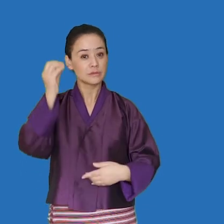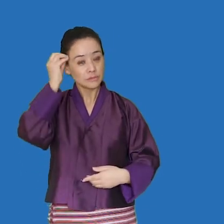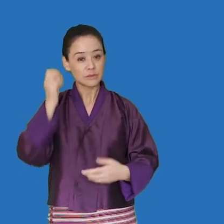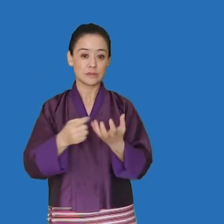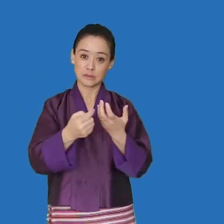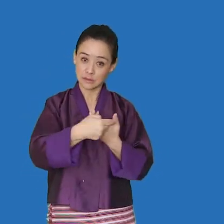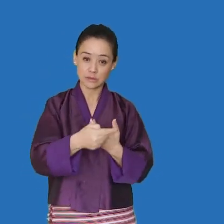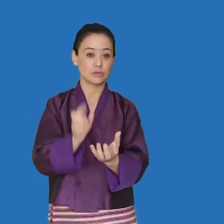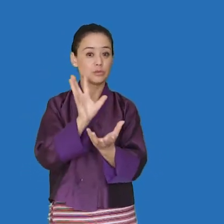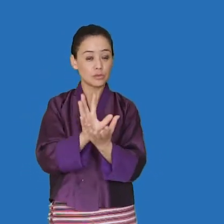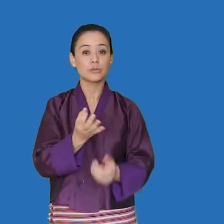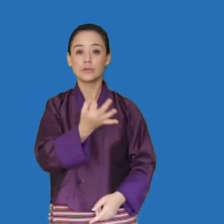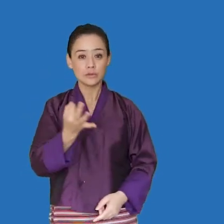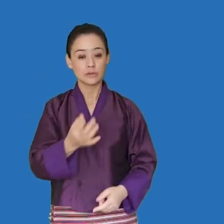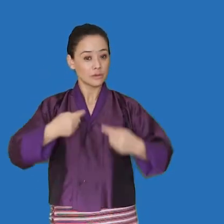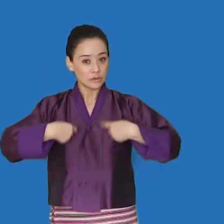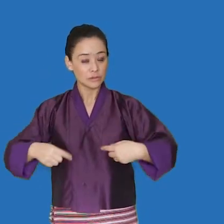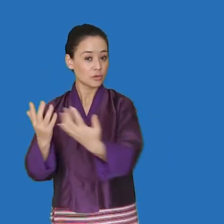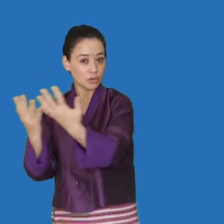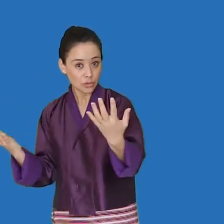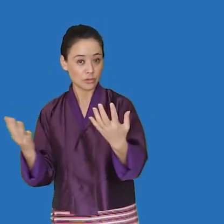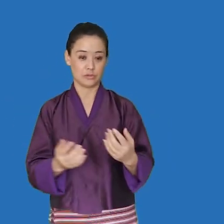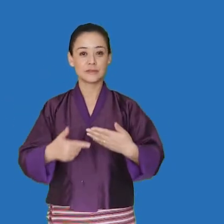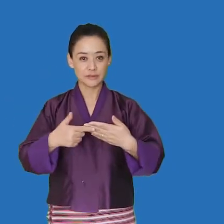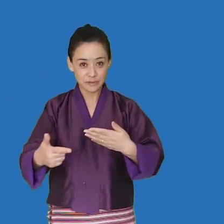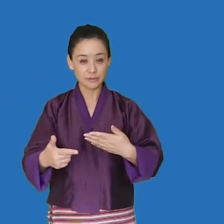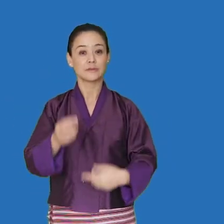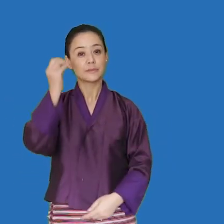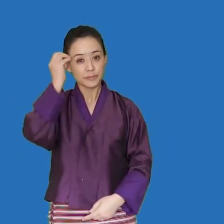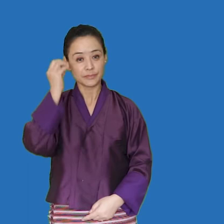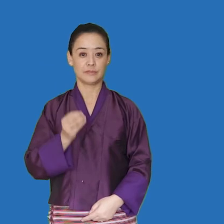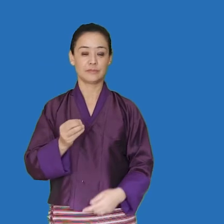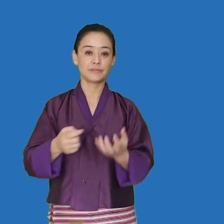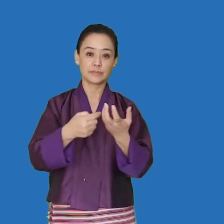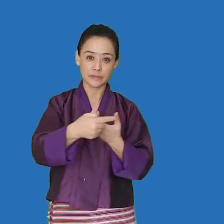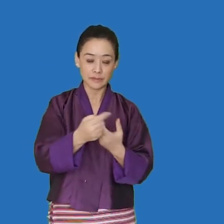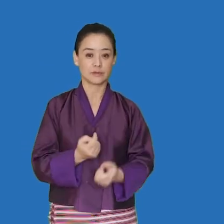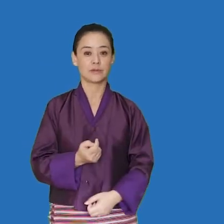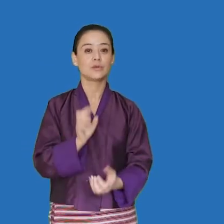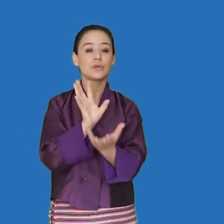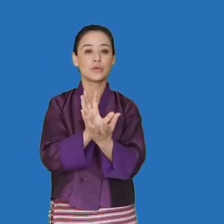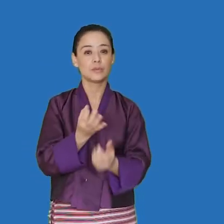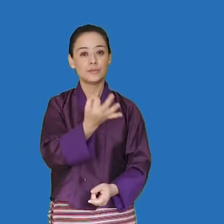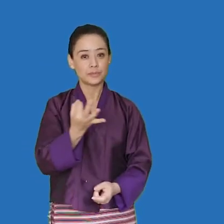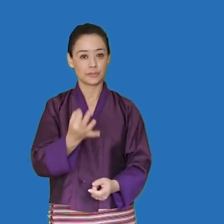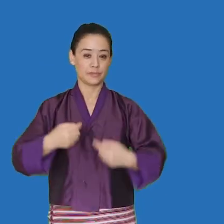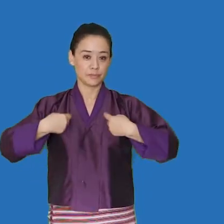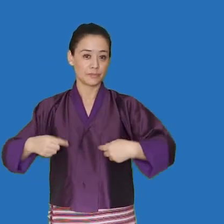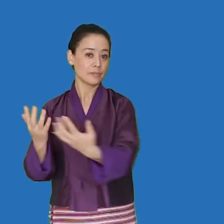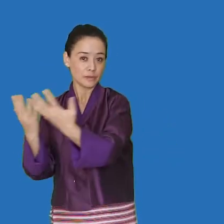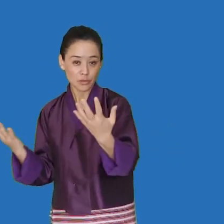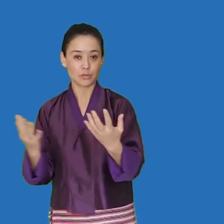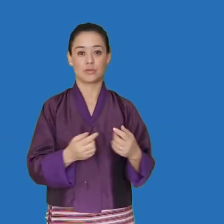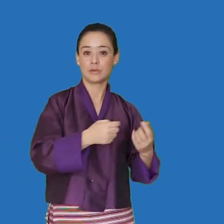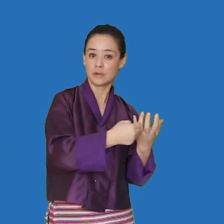democracy is a system of government in which a country's political leaders are